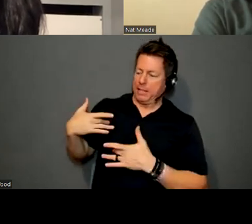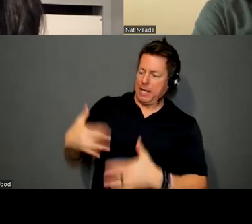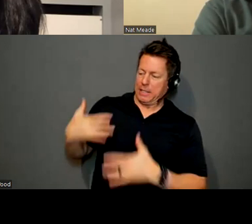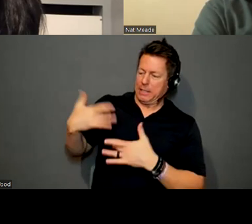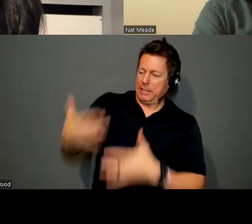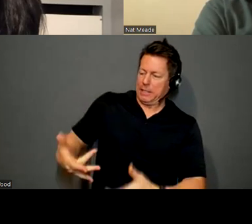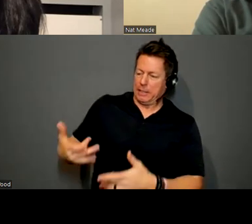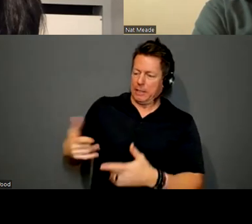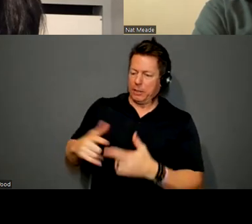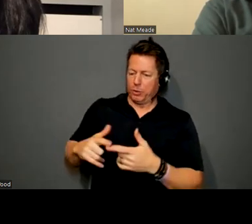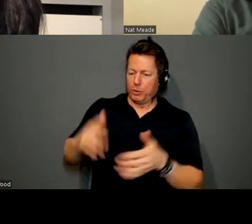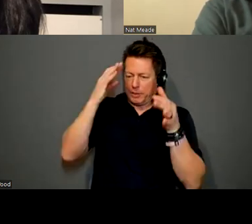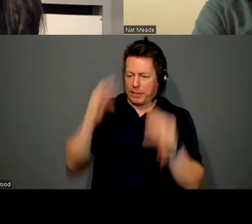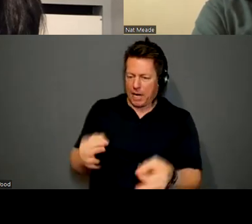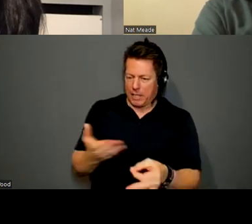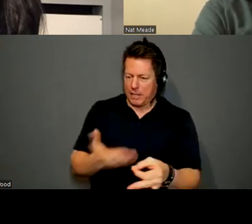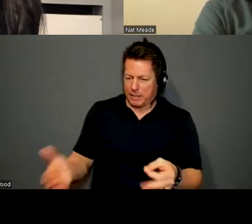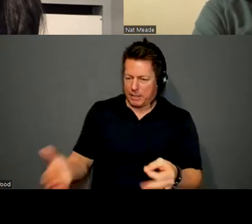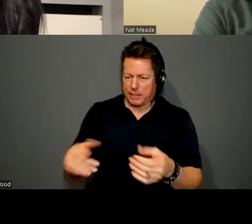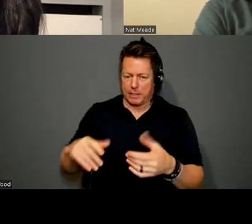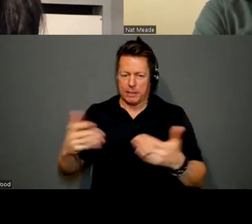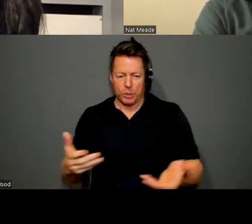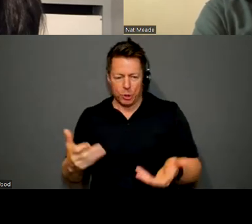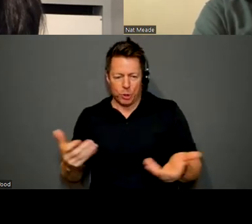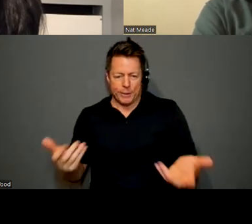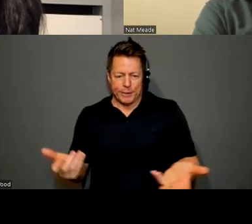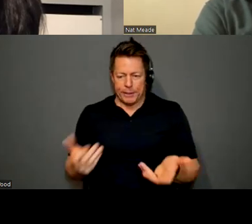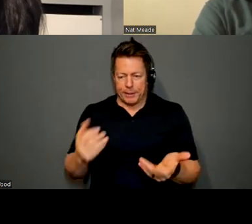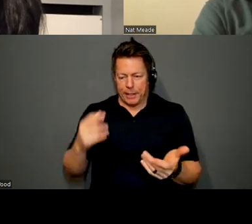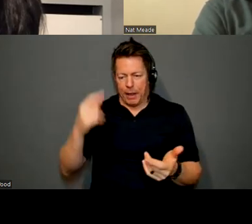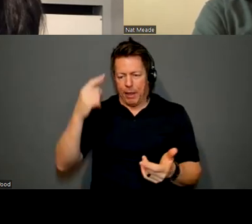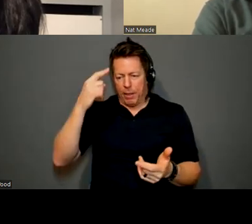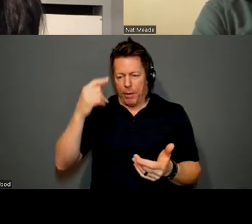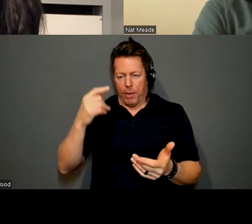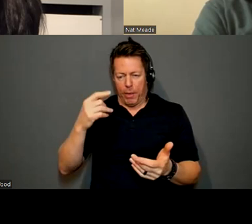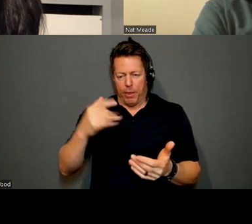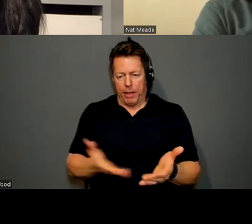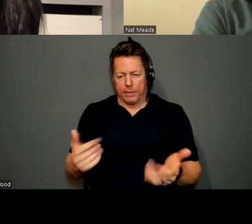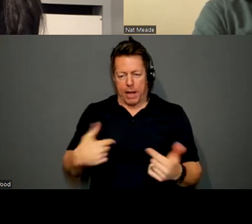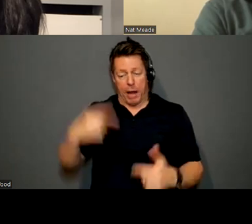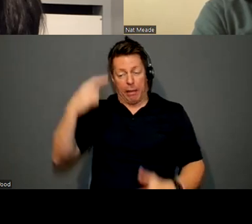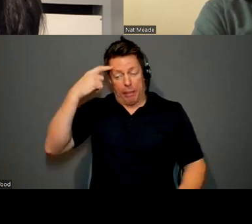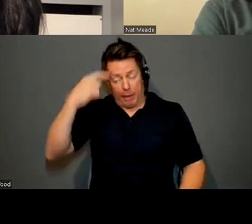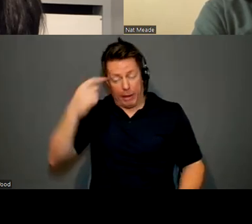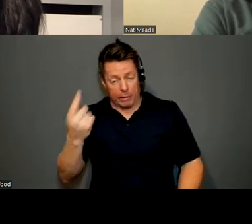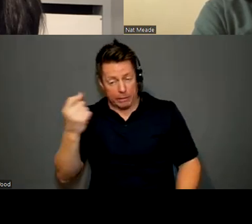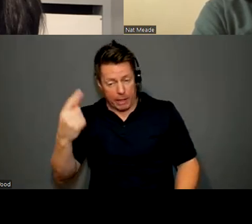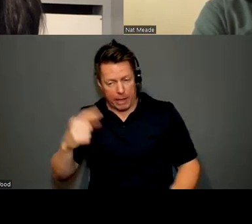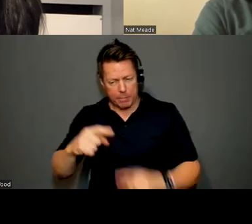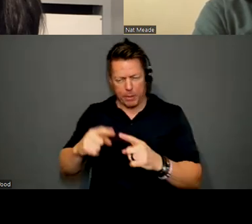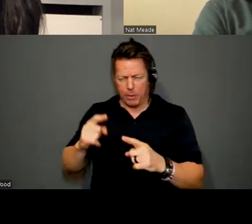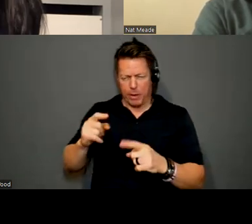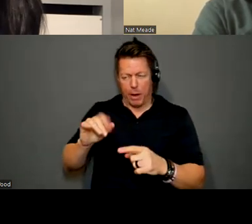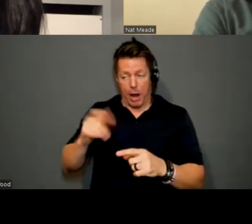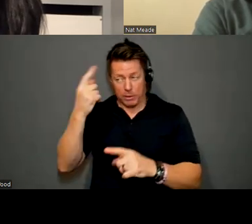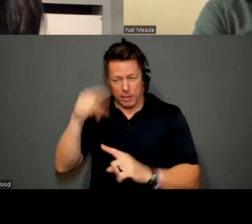decide things, to think I understand things, and trying to find out where that comes from.